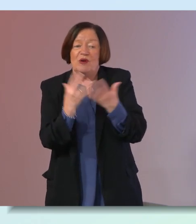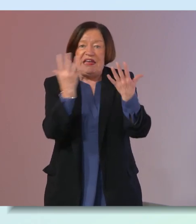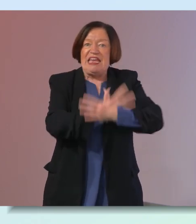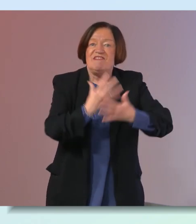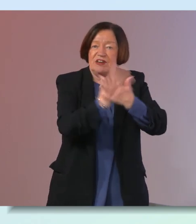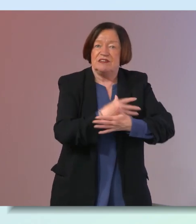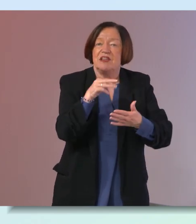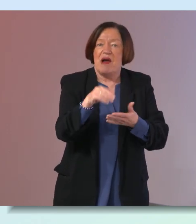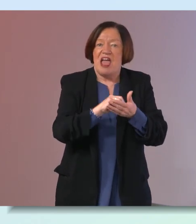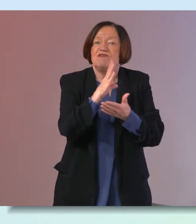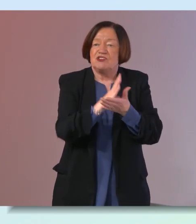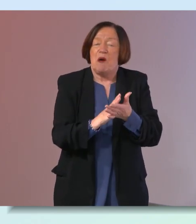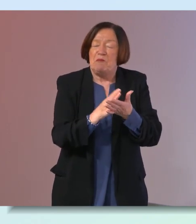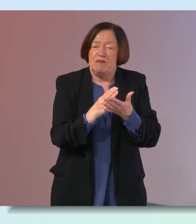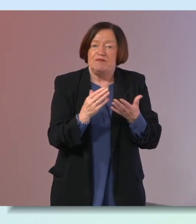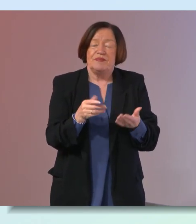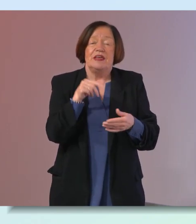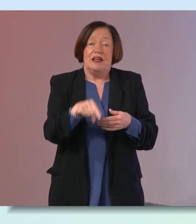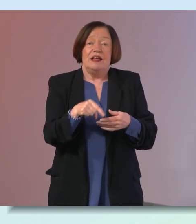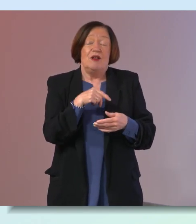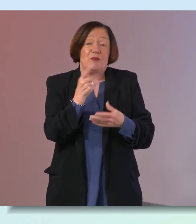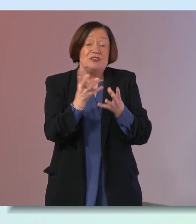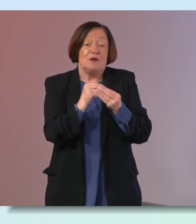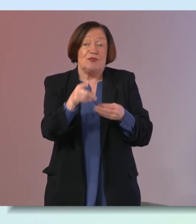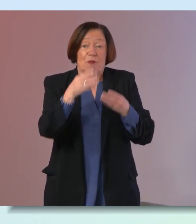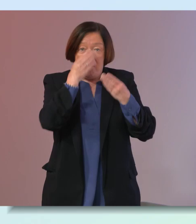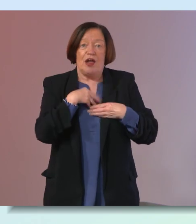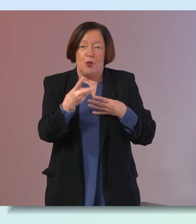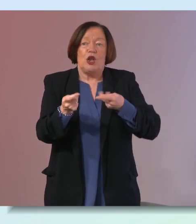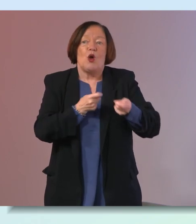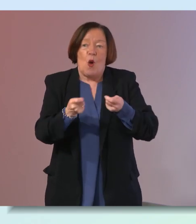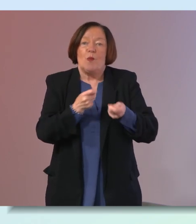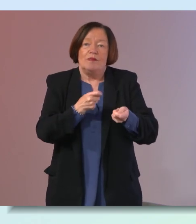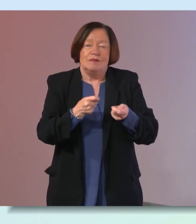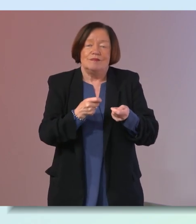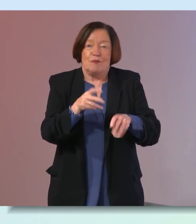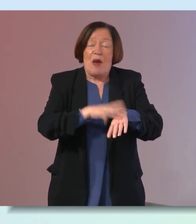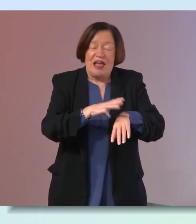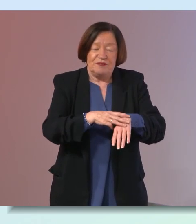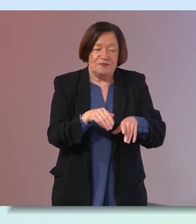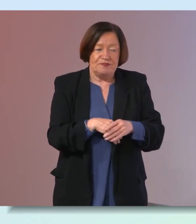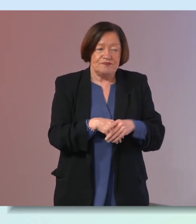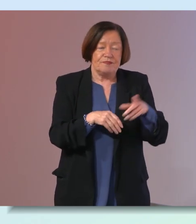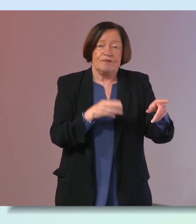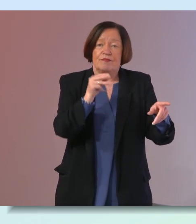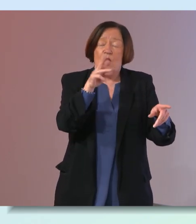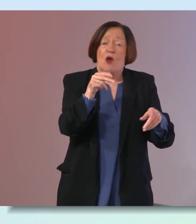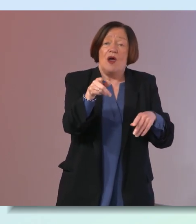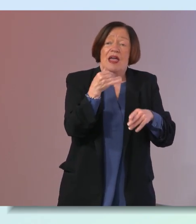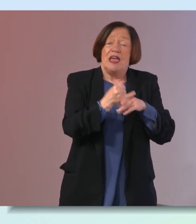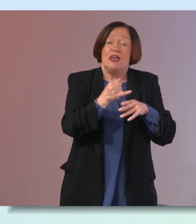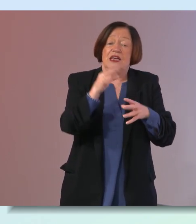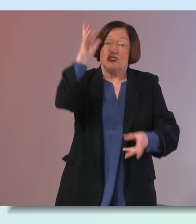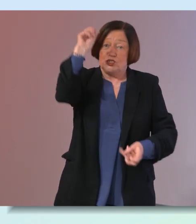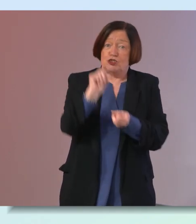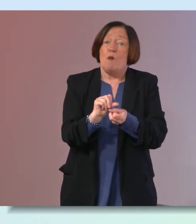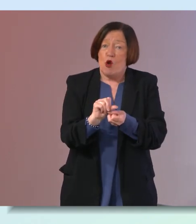that they might have some drinks that's that's going to be something their body will cope with very very reasonably um but in summary